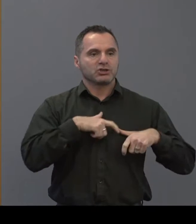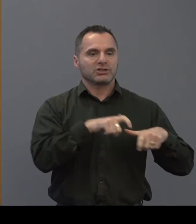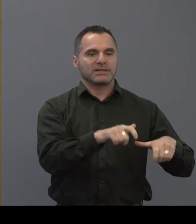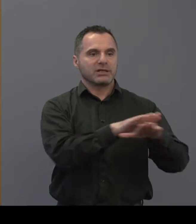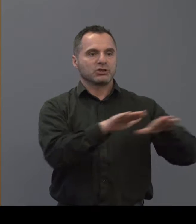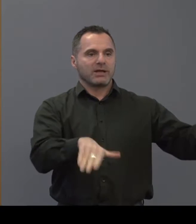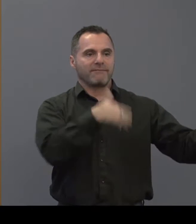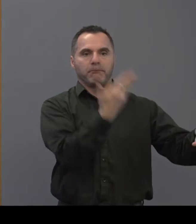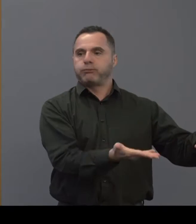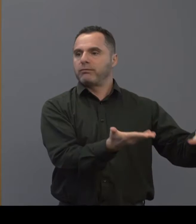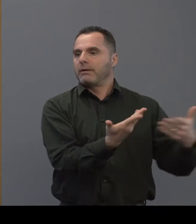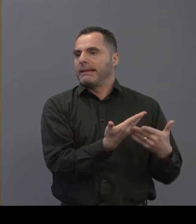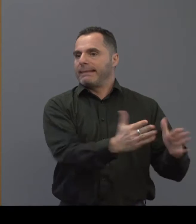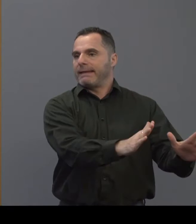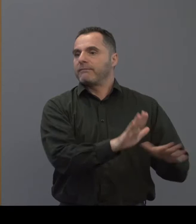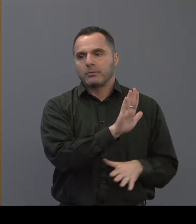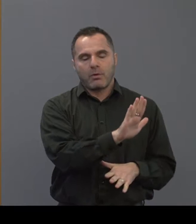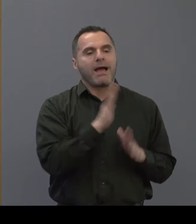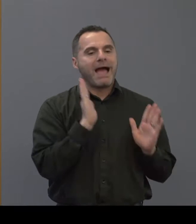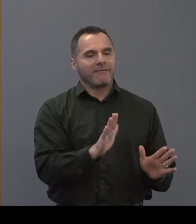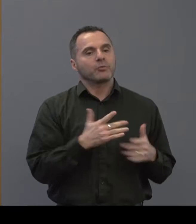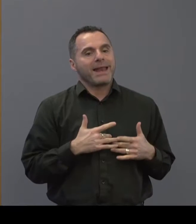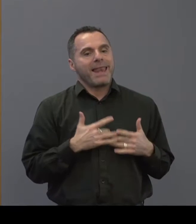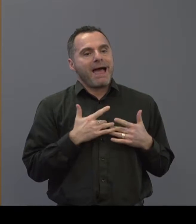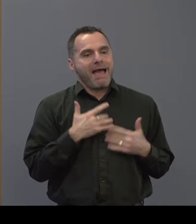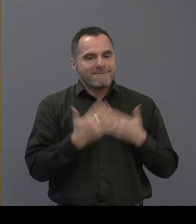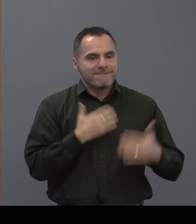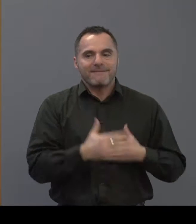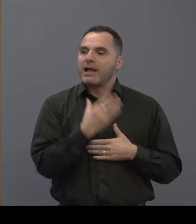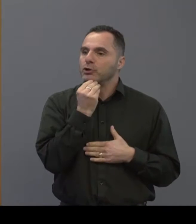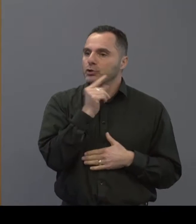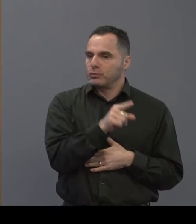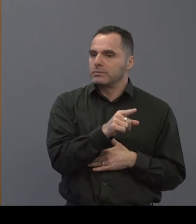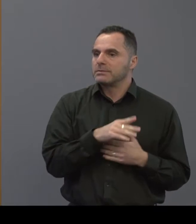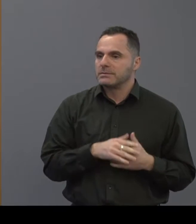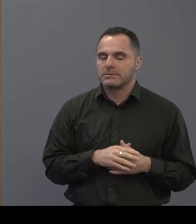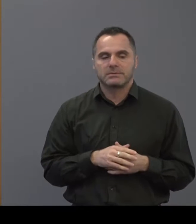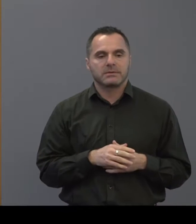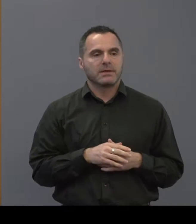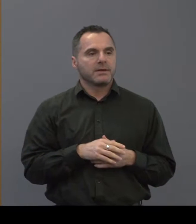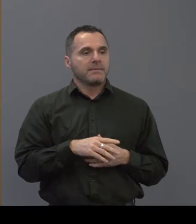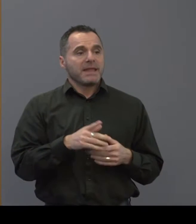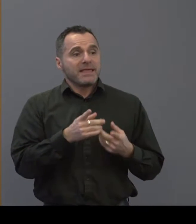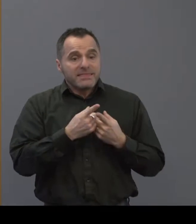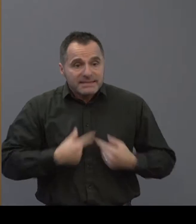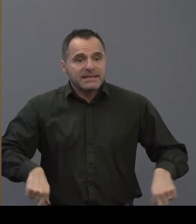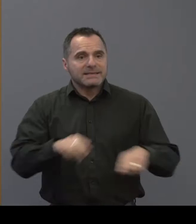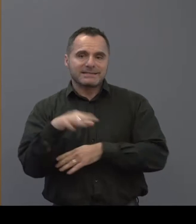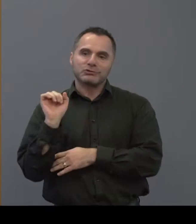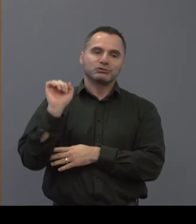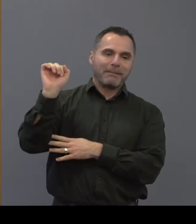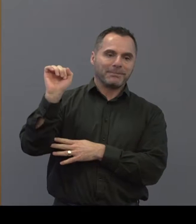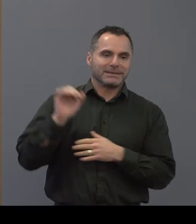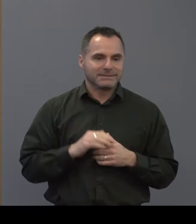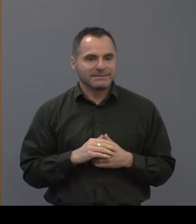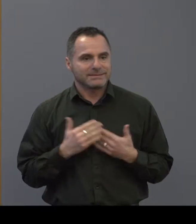a dusty shelf it has to be live it has to be used and again a real click this is about us as champions for this there's